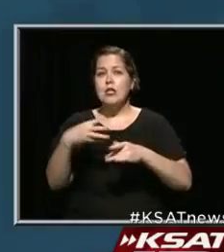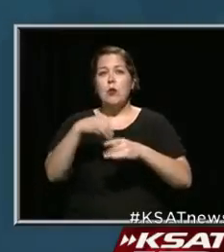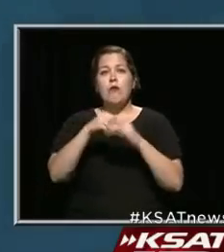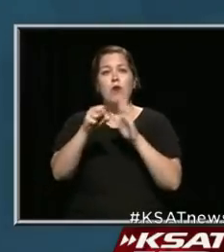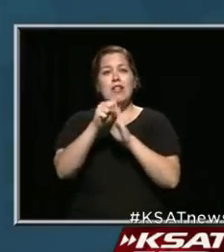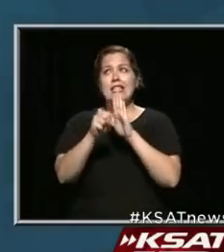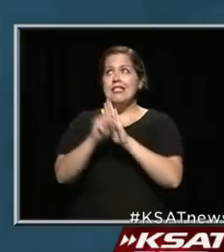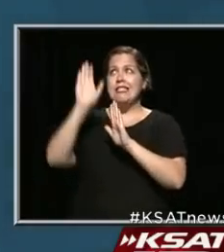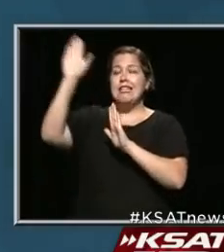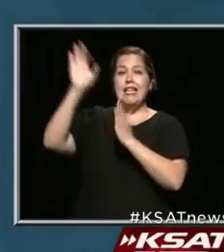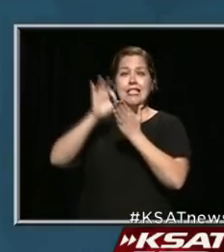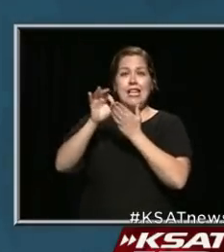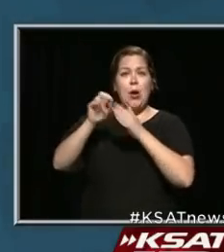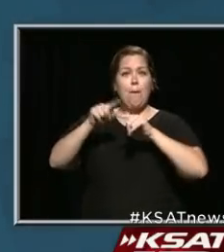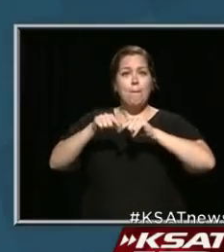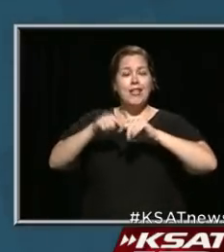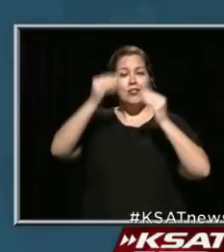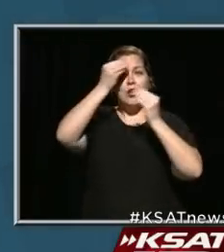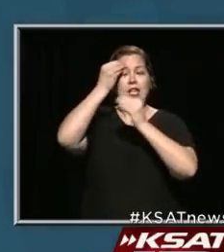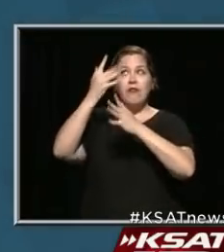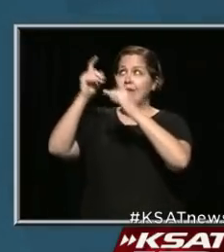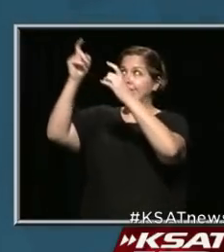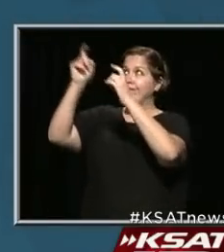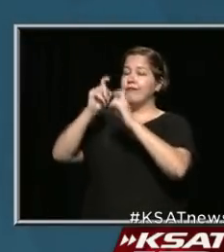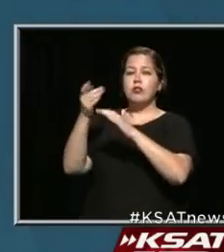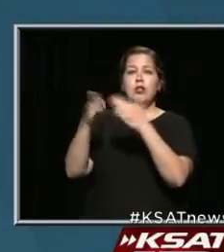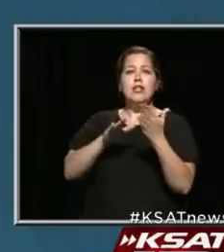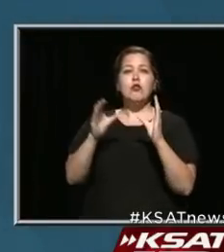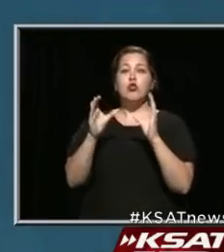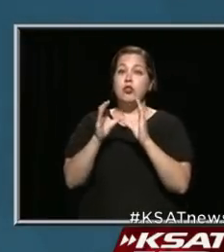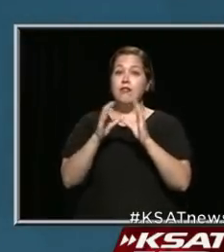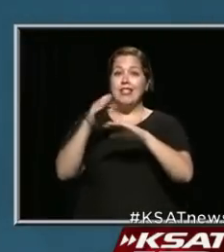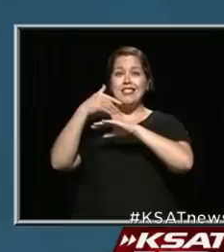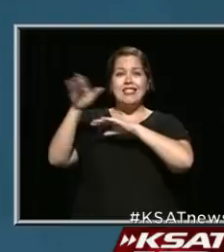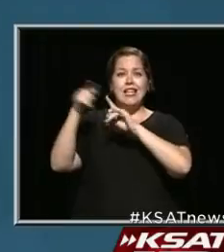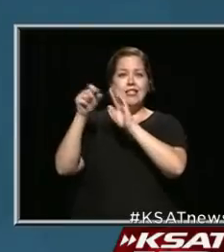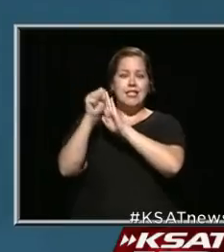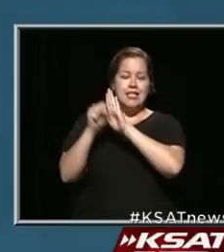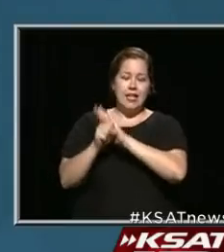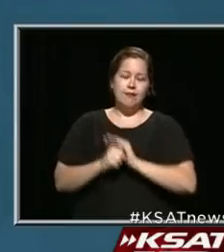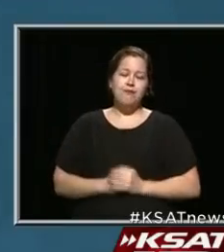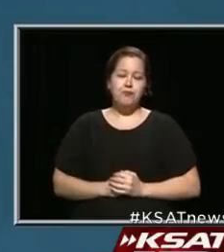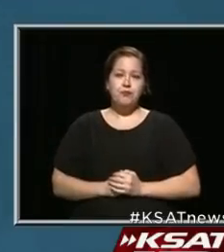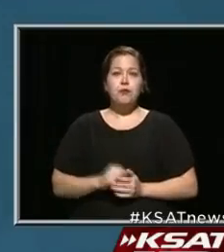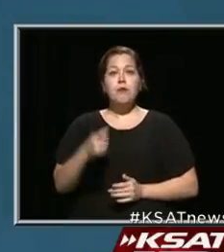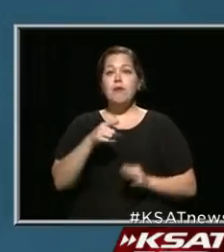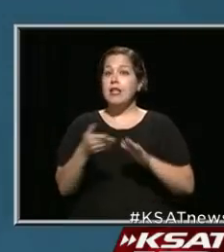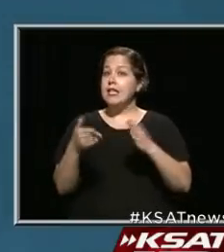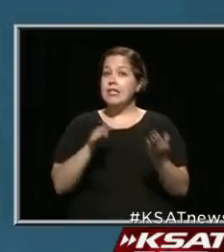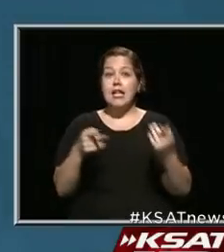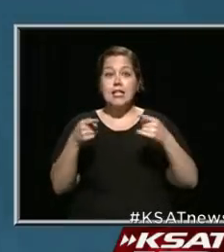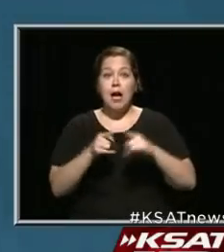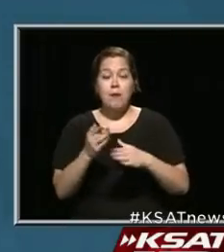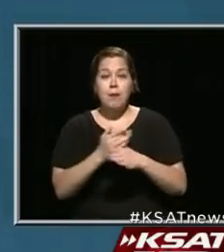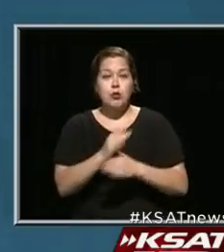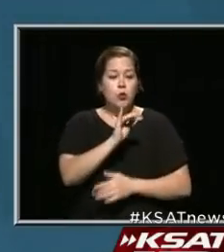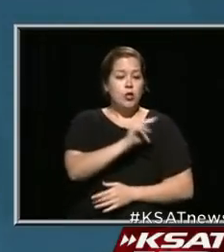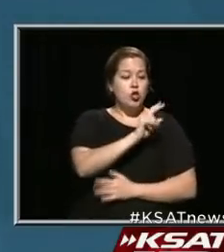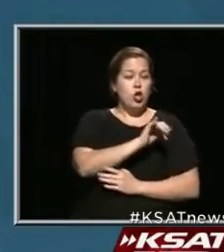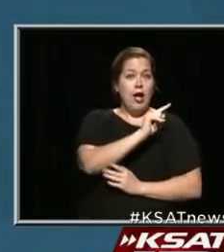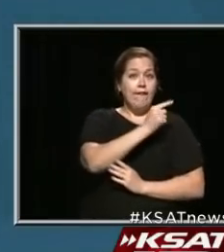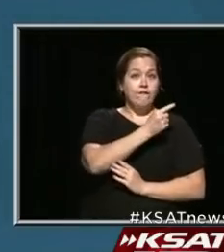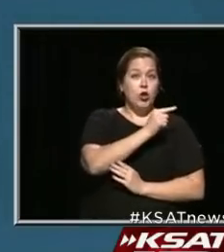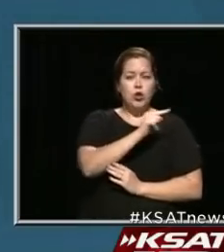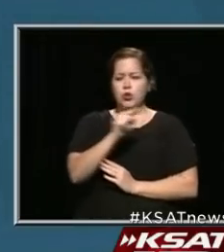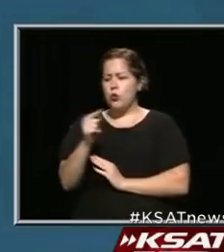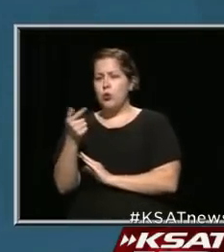state's count based on the information provided on those death certificates sent to the state. These deaths occurred between July 1st